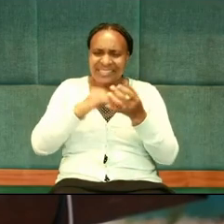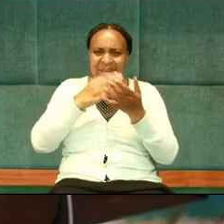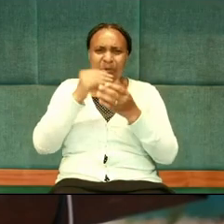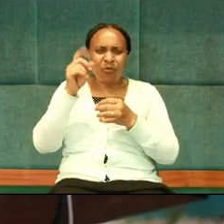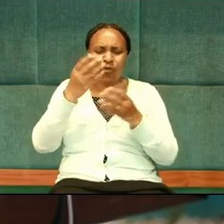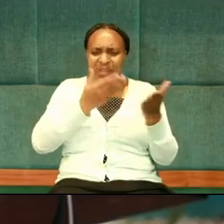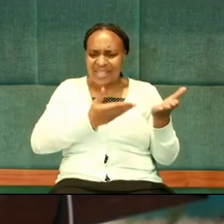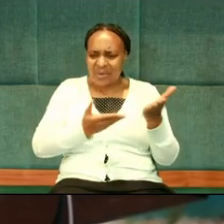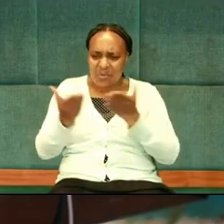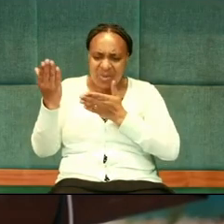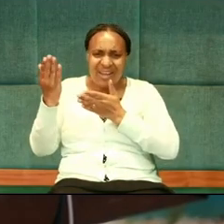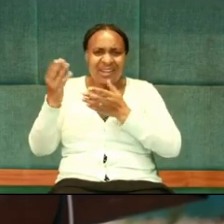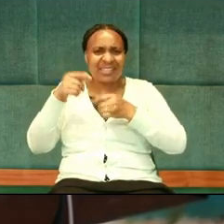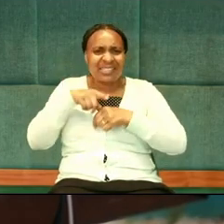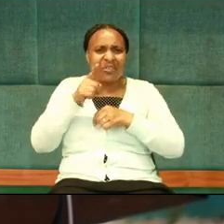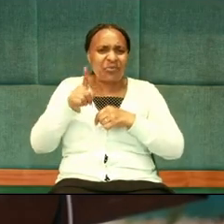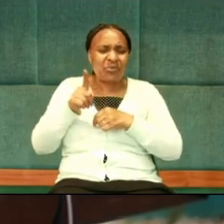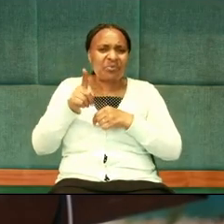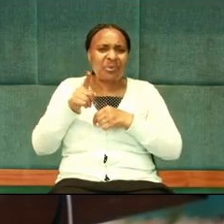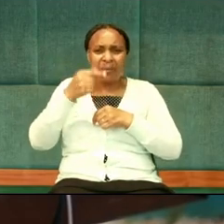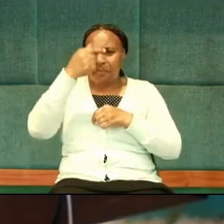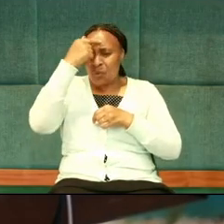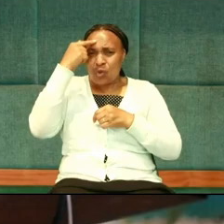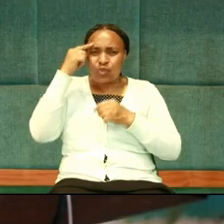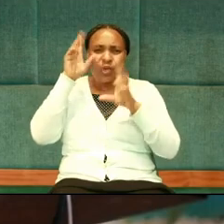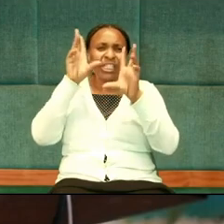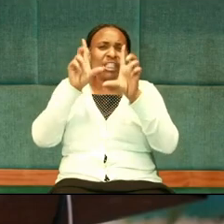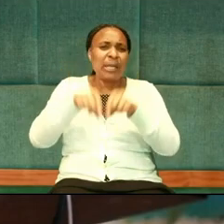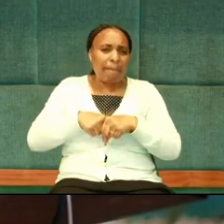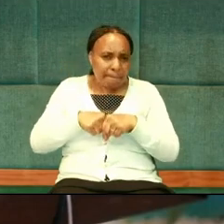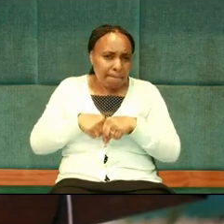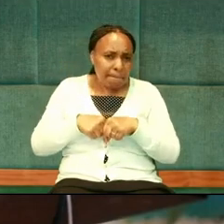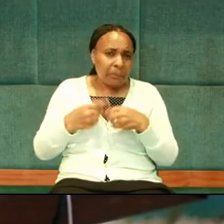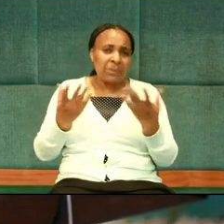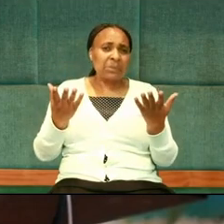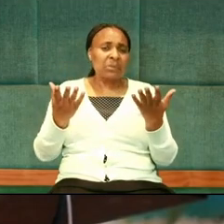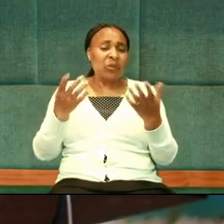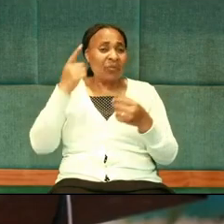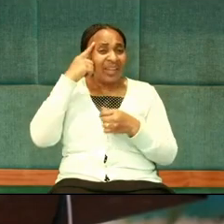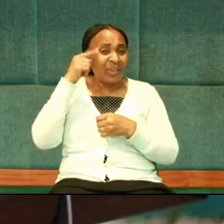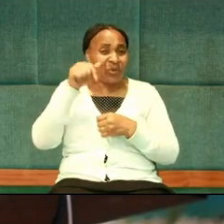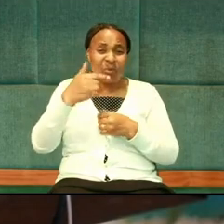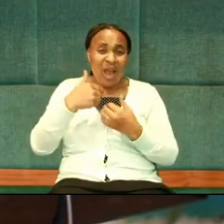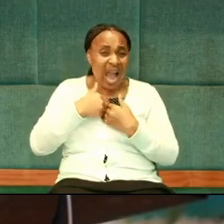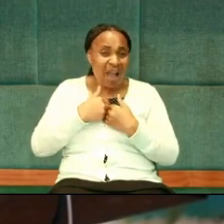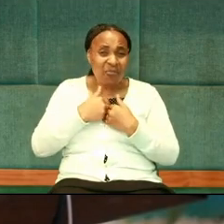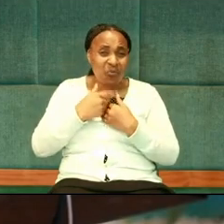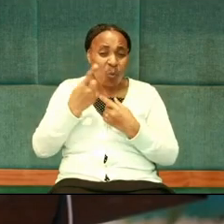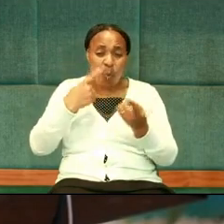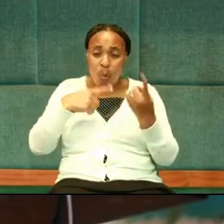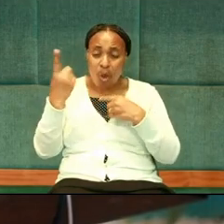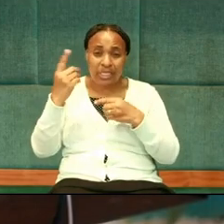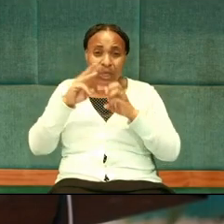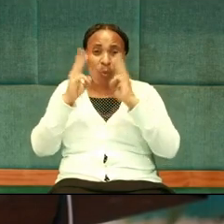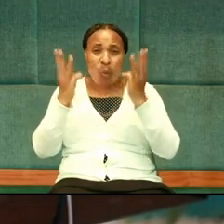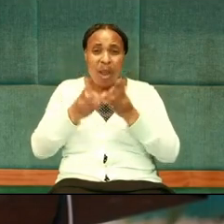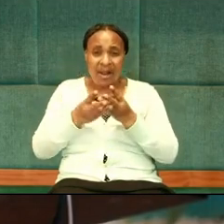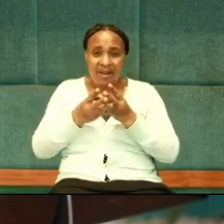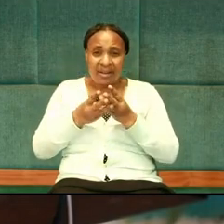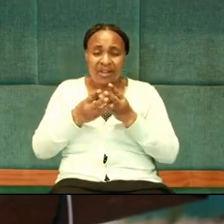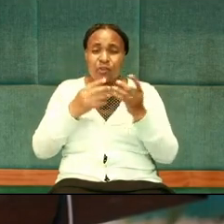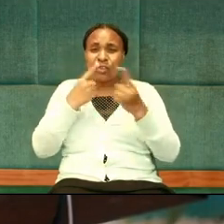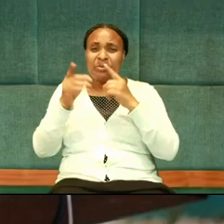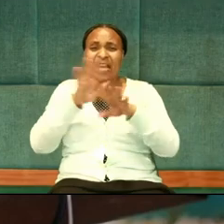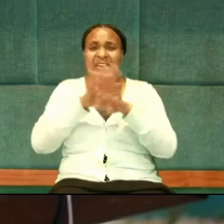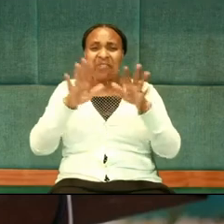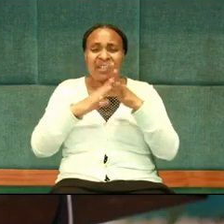the way you handle yourself. Because of your cheap 1, 2 by 4 IQ, you think you're on top of the world. You run every man down. You